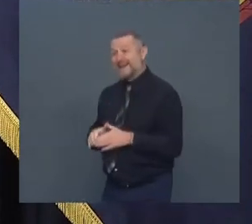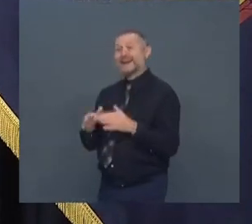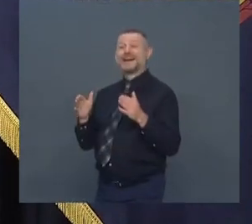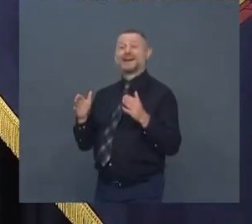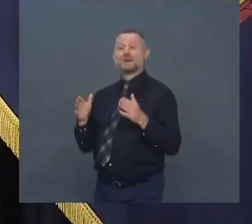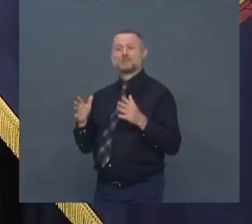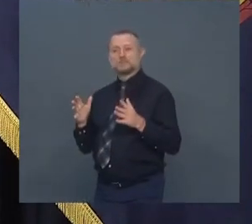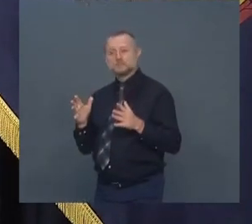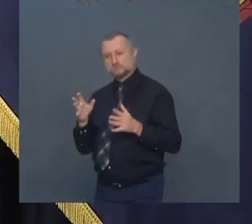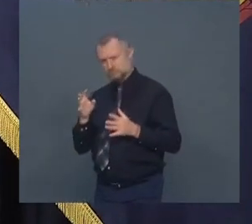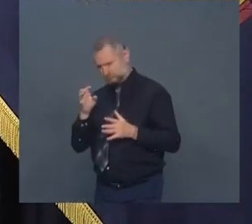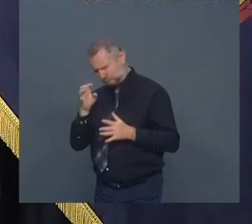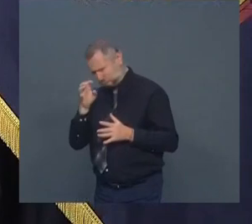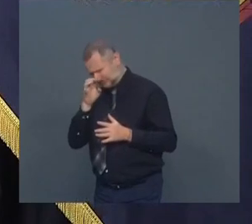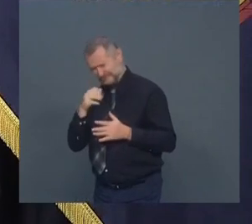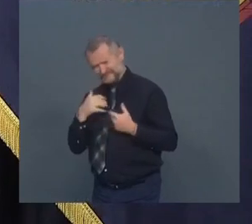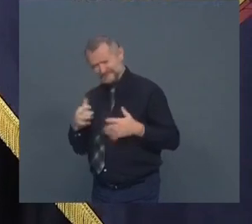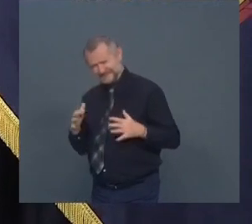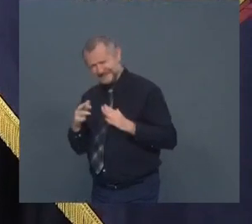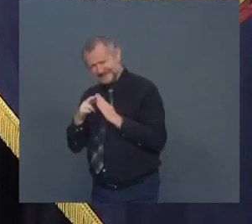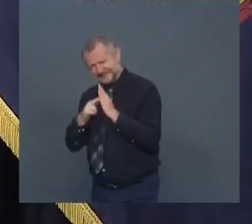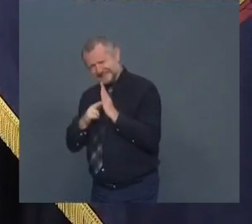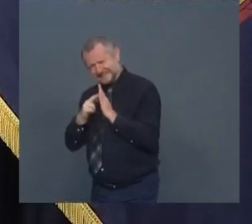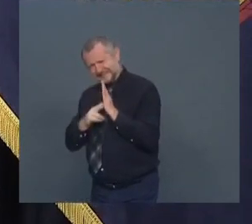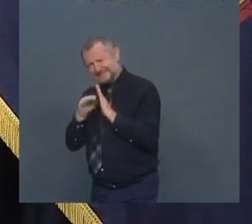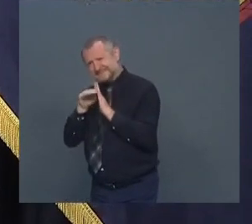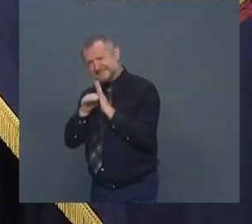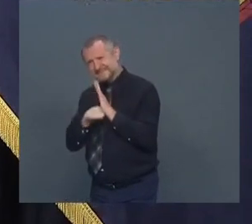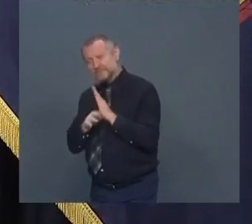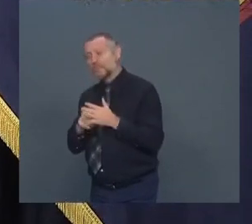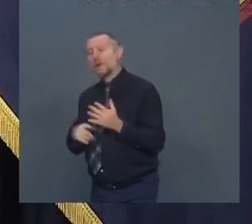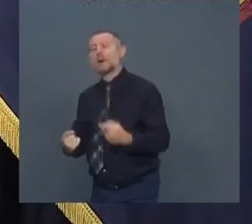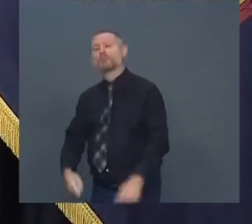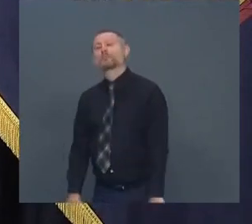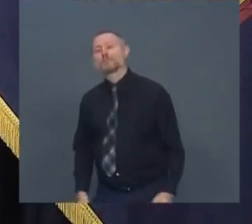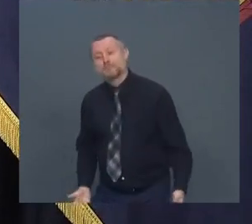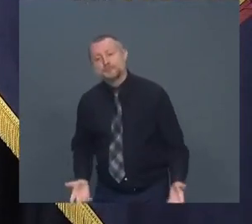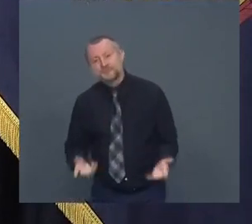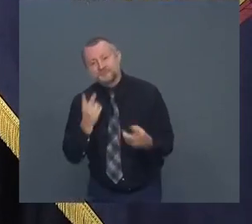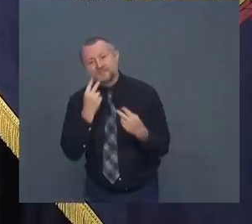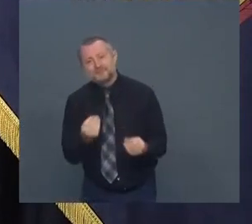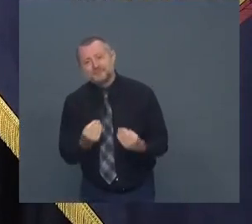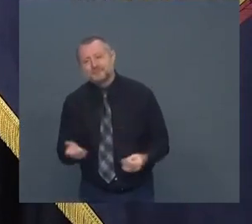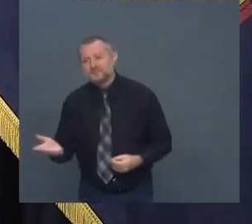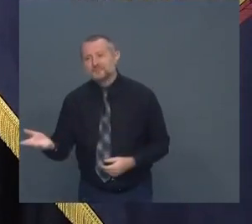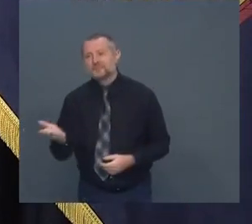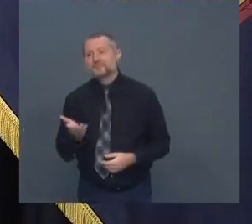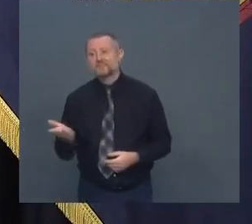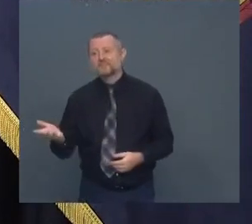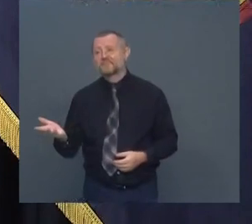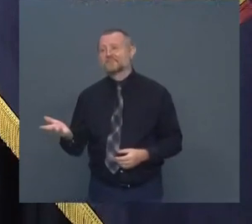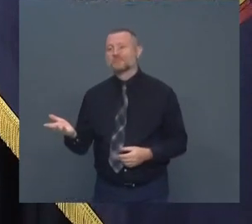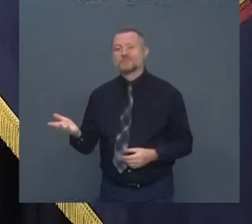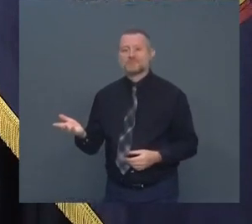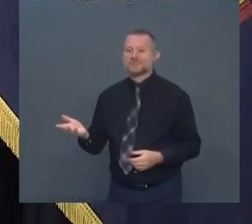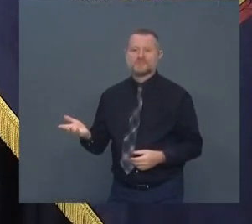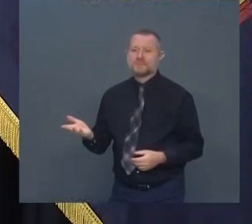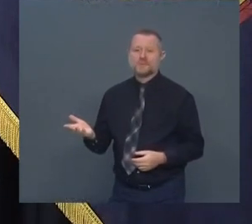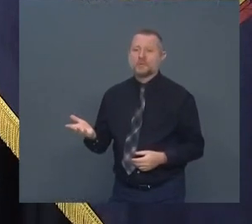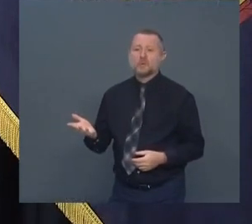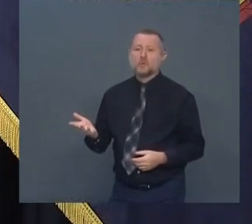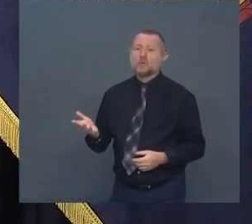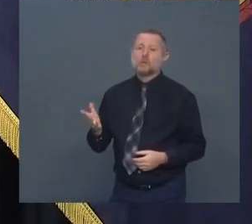rules what happened there was egregious